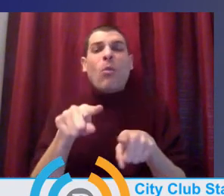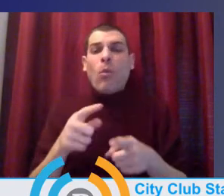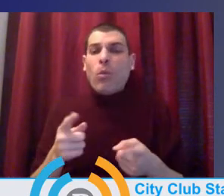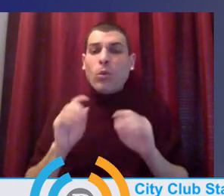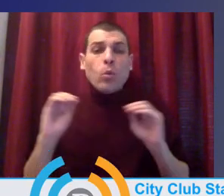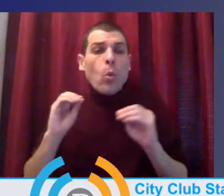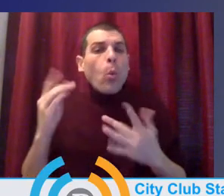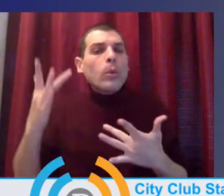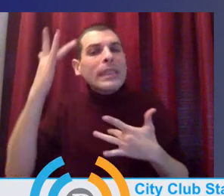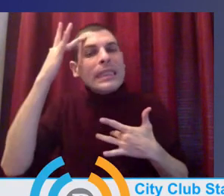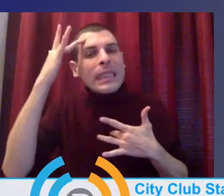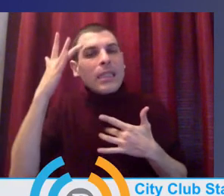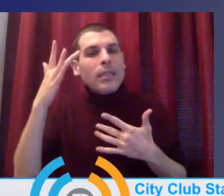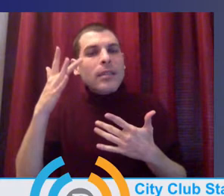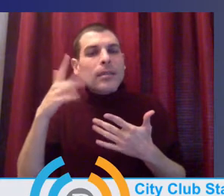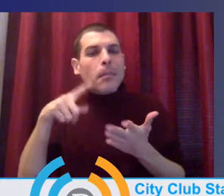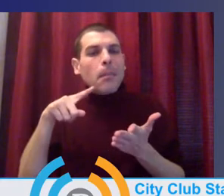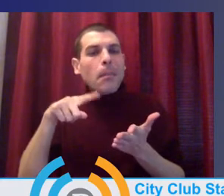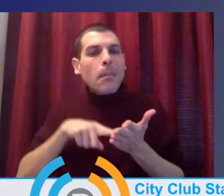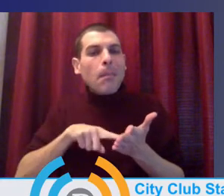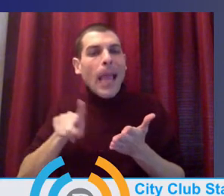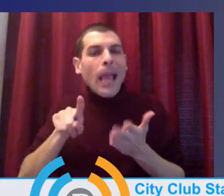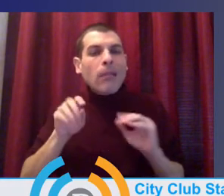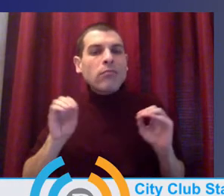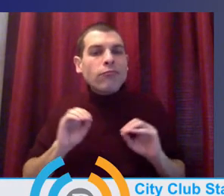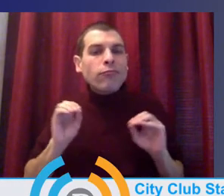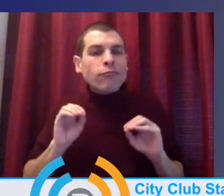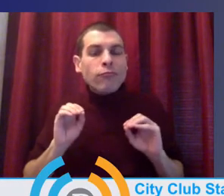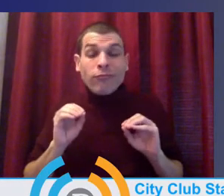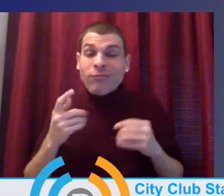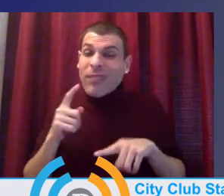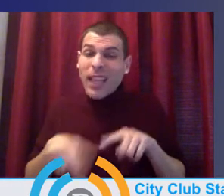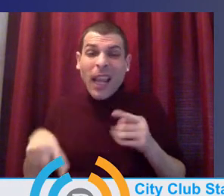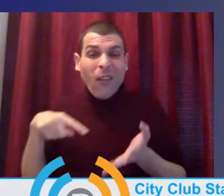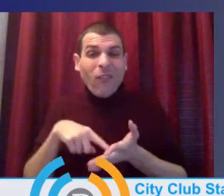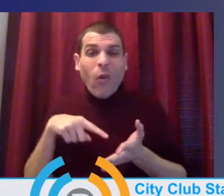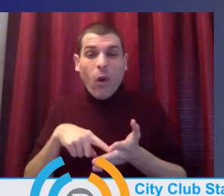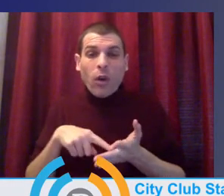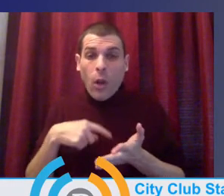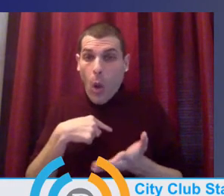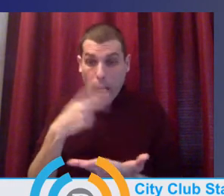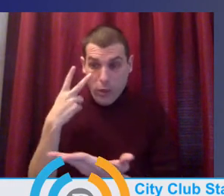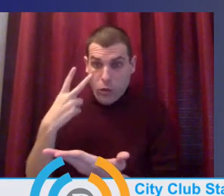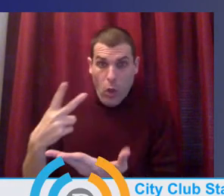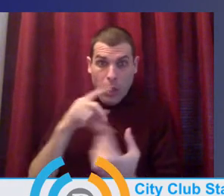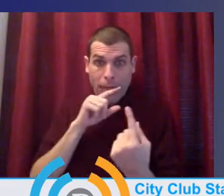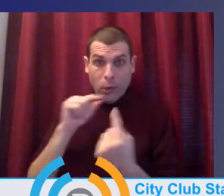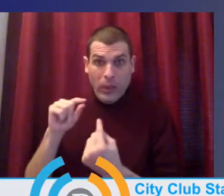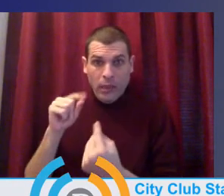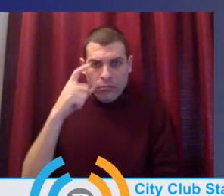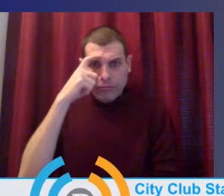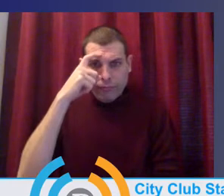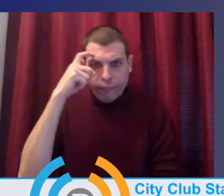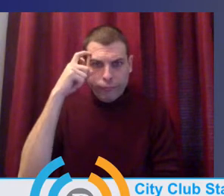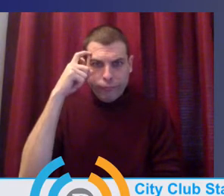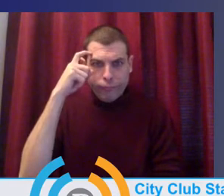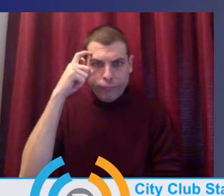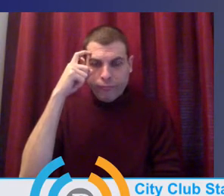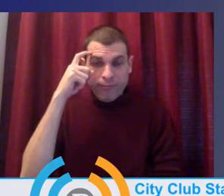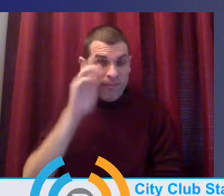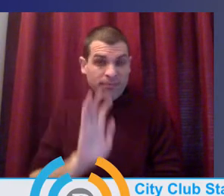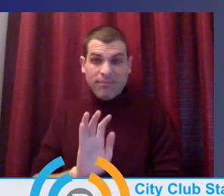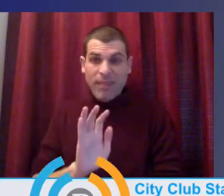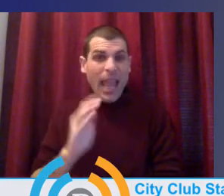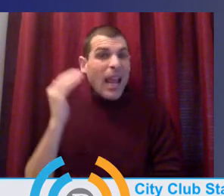leave, um, because I can't afford not to. Um, that's what I can't unsee. Um, and we know that those disparities are exacerbated